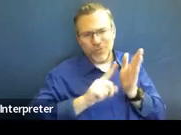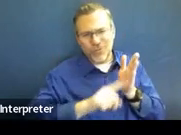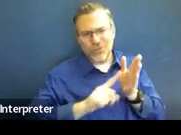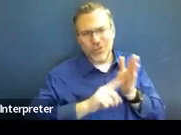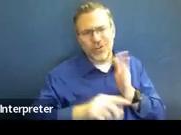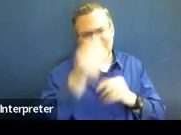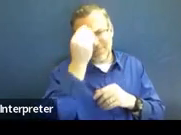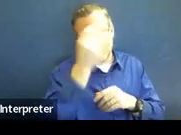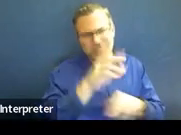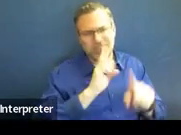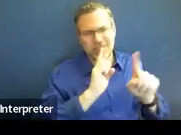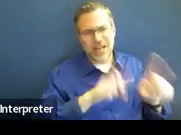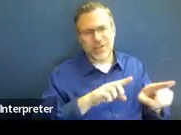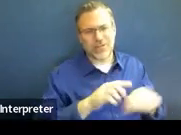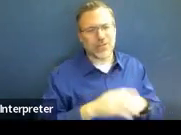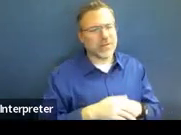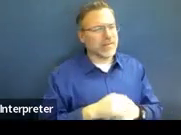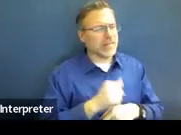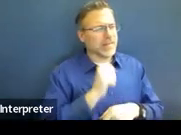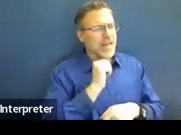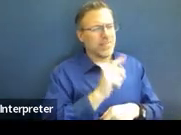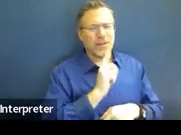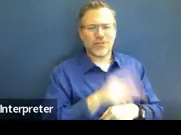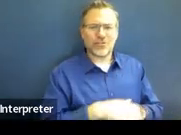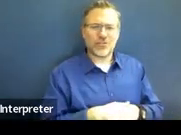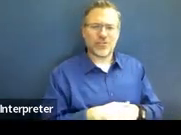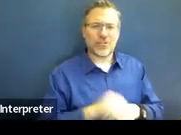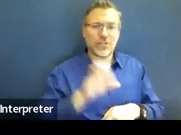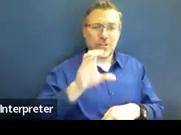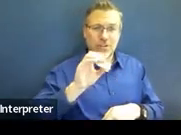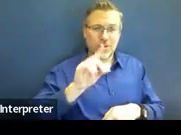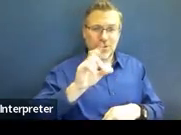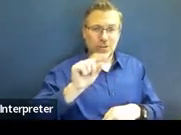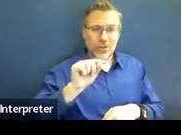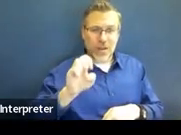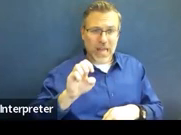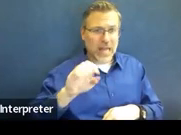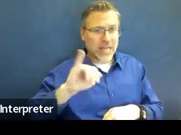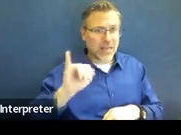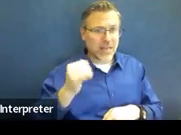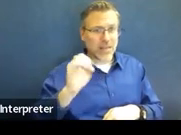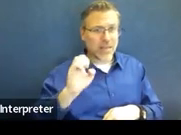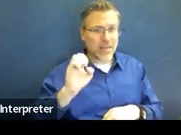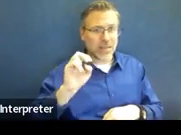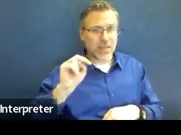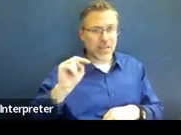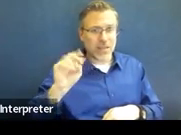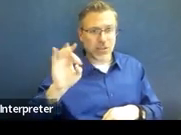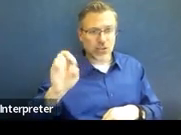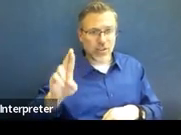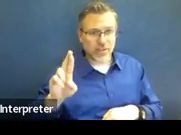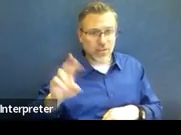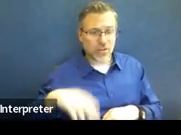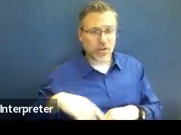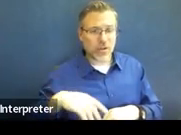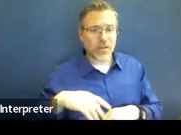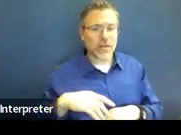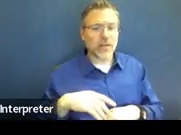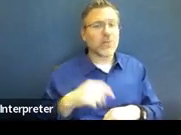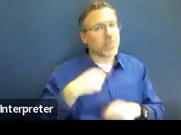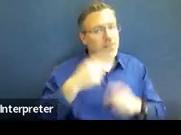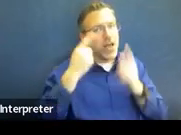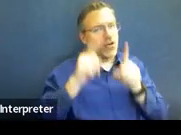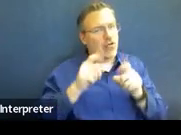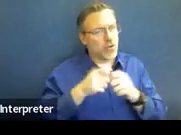I'm not 100% sure. Colette or Jennifer, do you? I would agree with you, Carly. I mean, you can't go back and get that